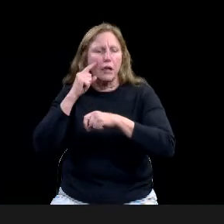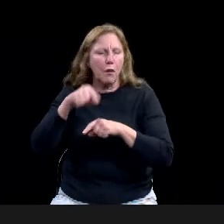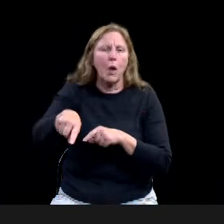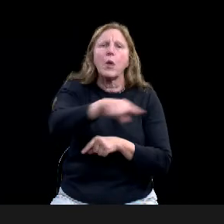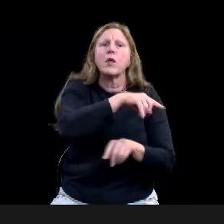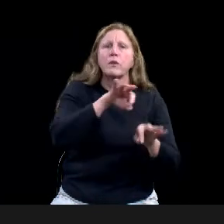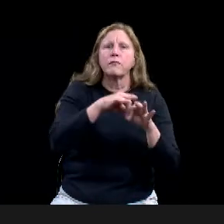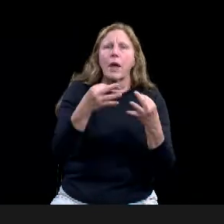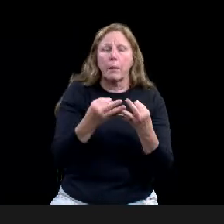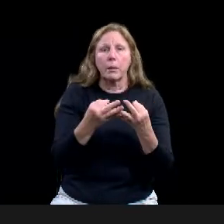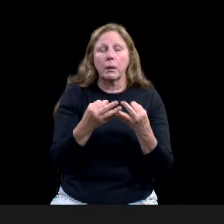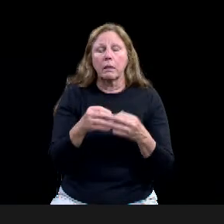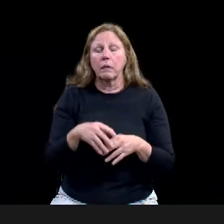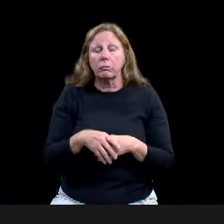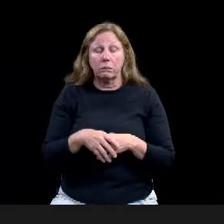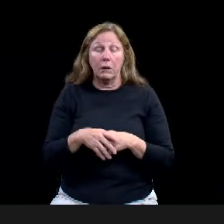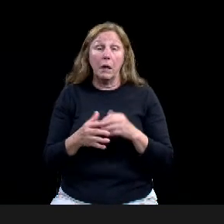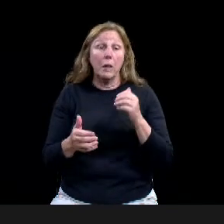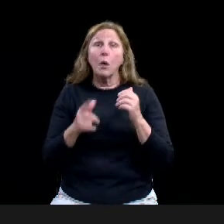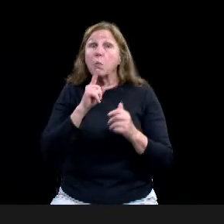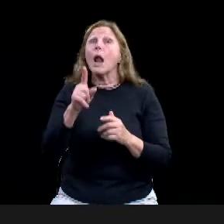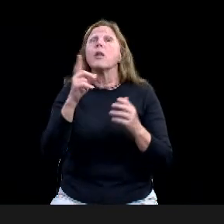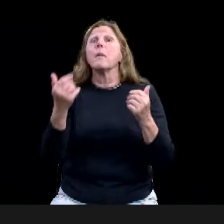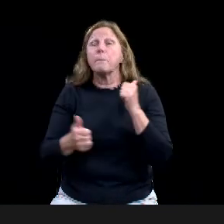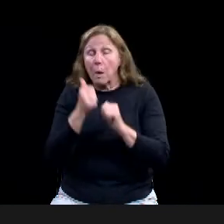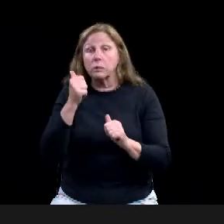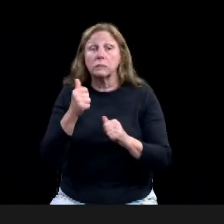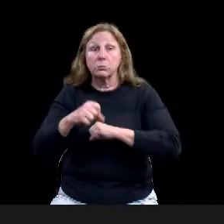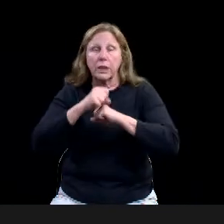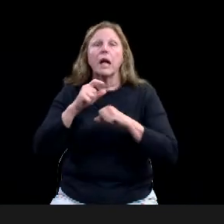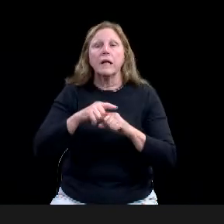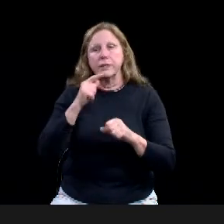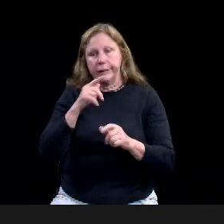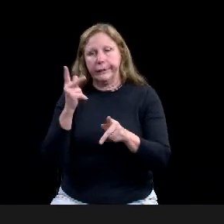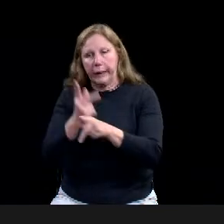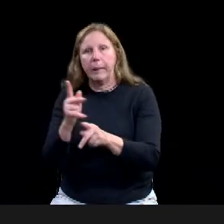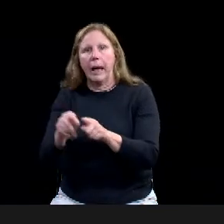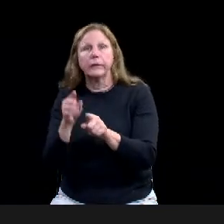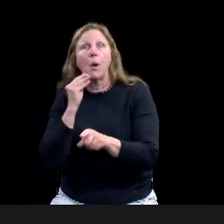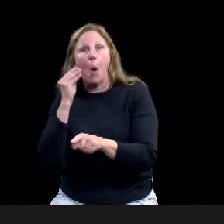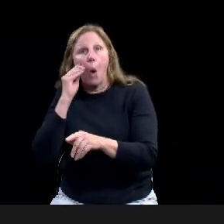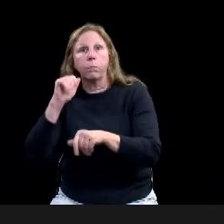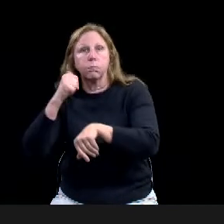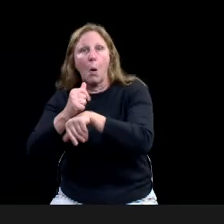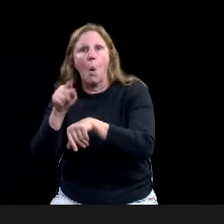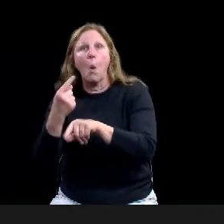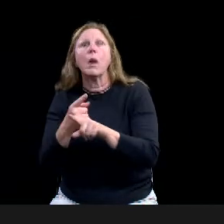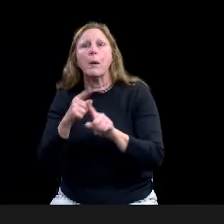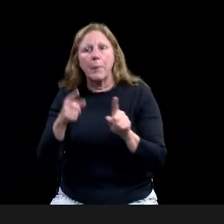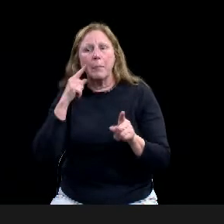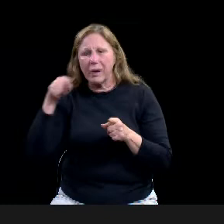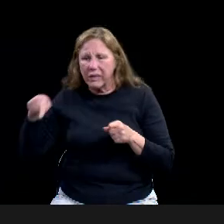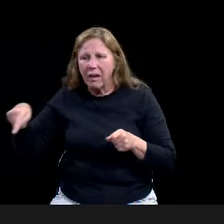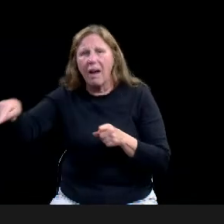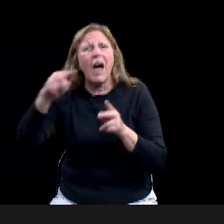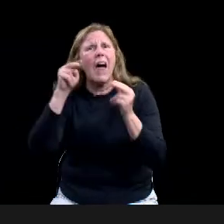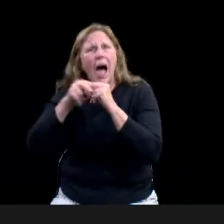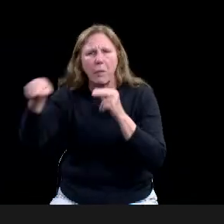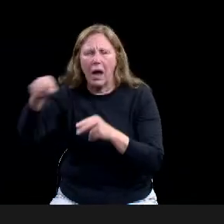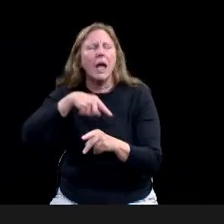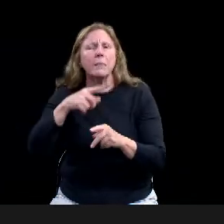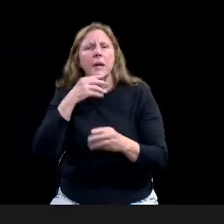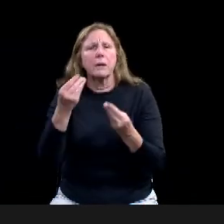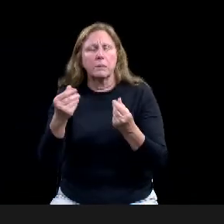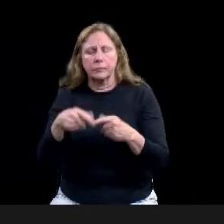Uh, here's a picture of the property. This is looking from the frontage road, uh, here. It's a vacant property and then looking back,